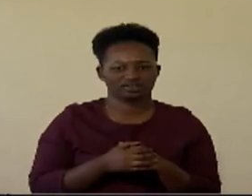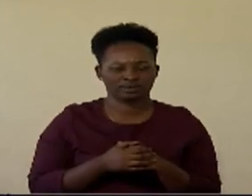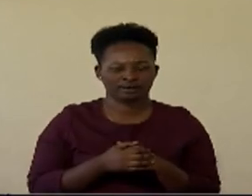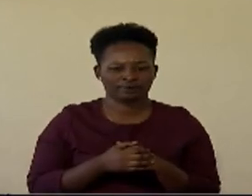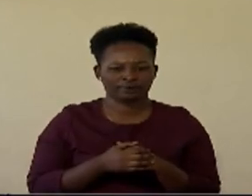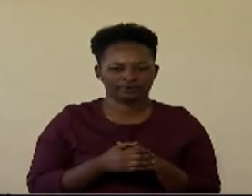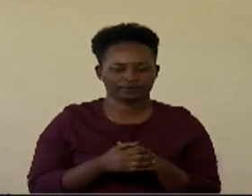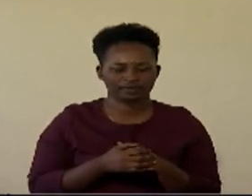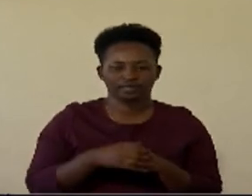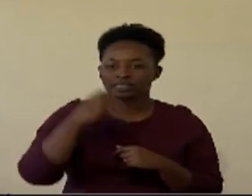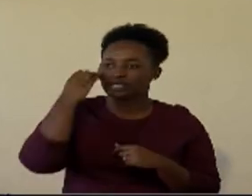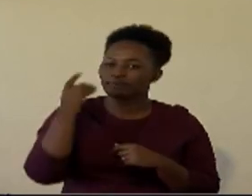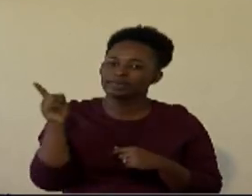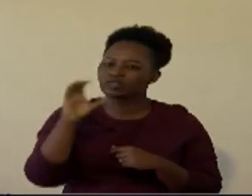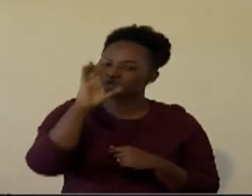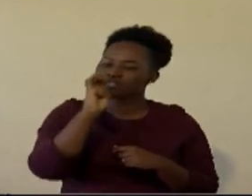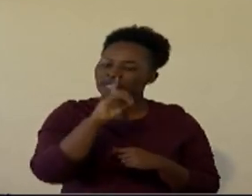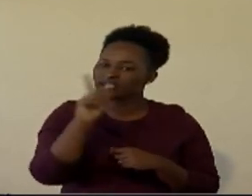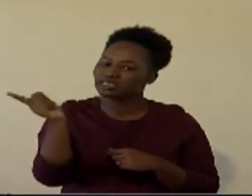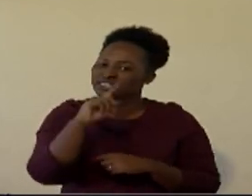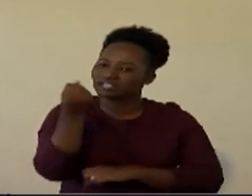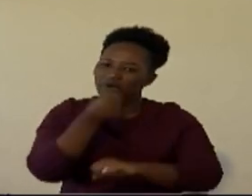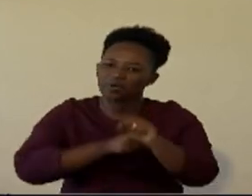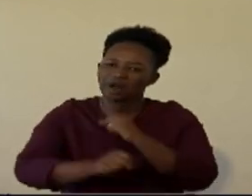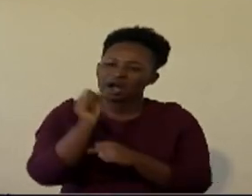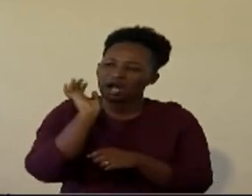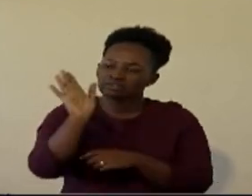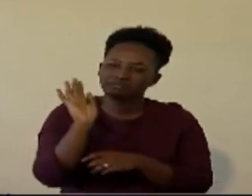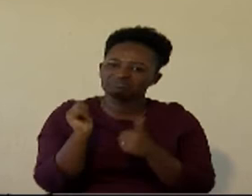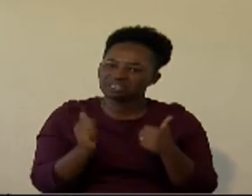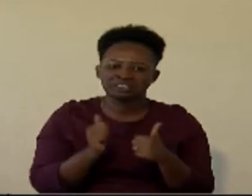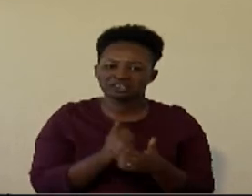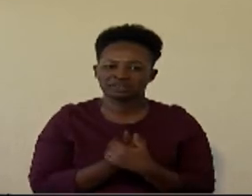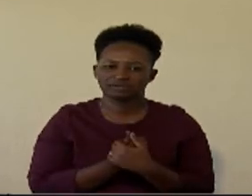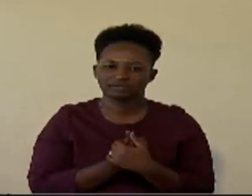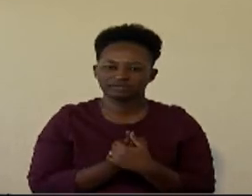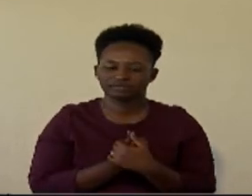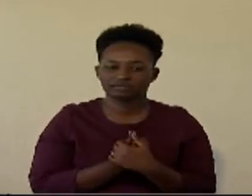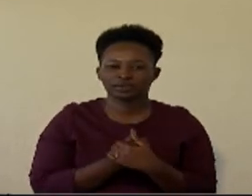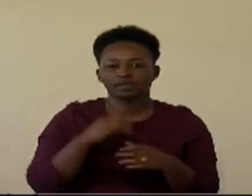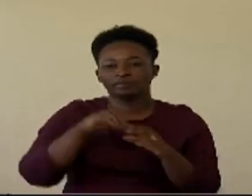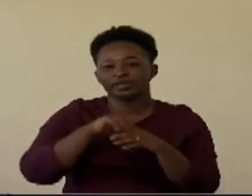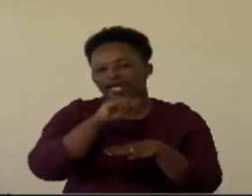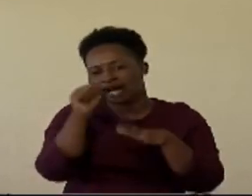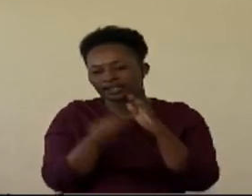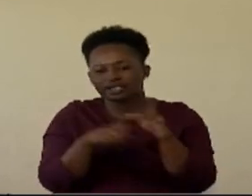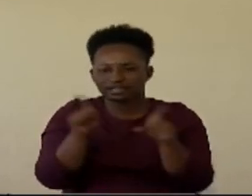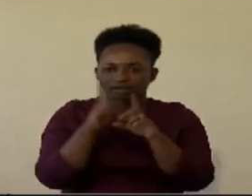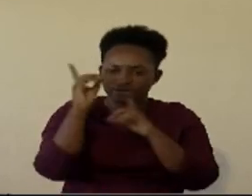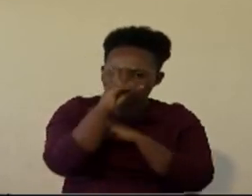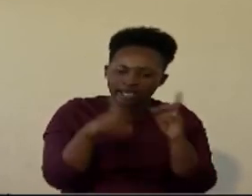But if all these cells were to carry out activities, would they be running the same activities, under the same command, under the same design?